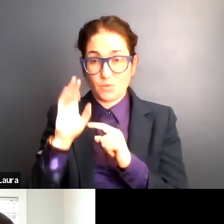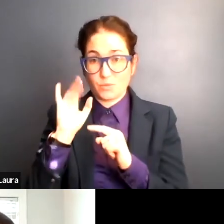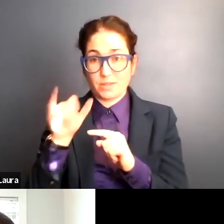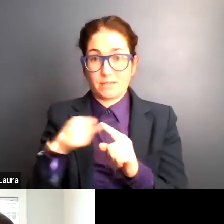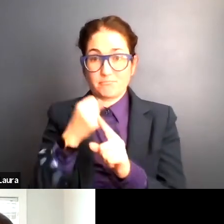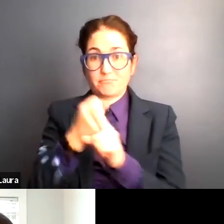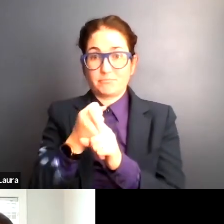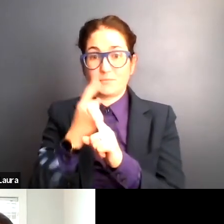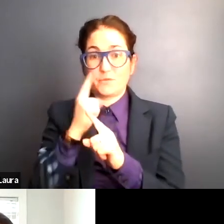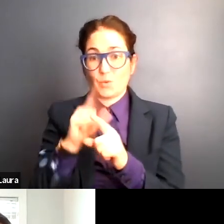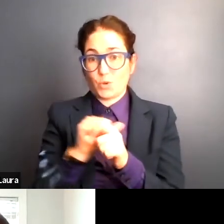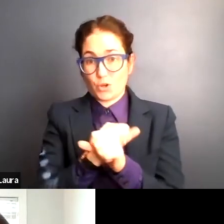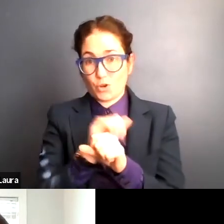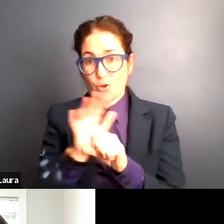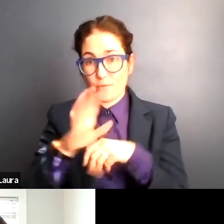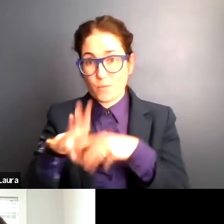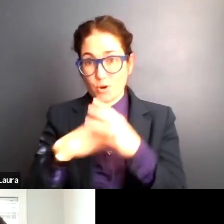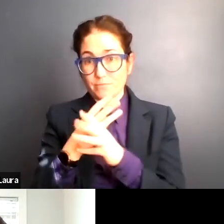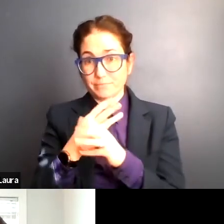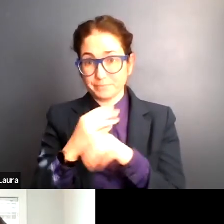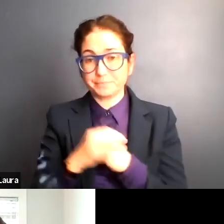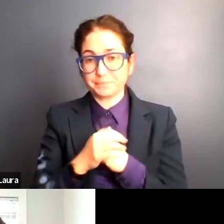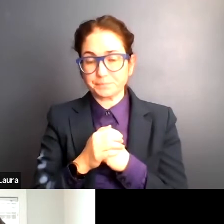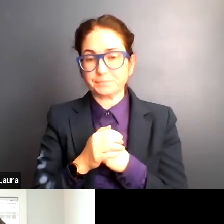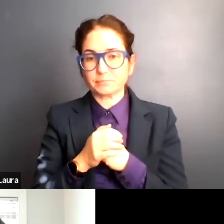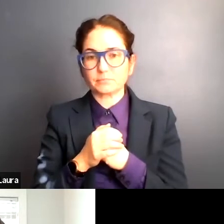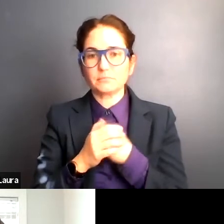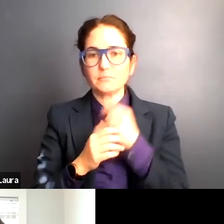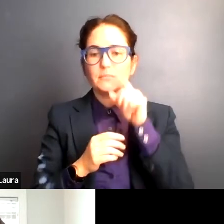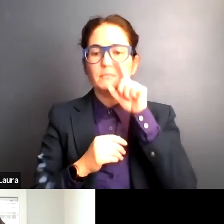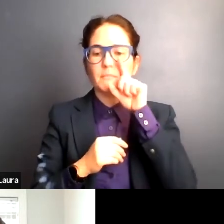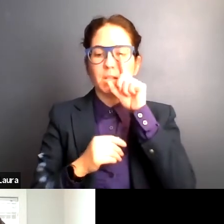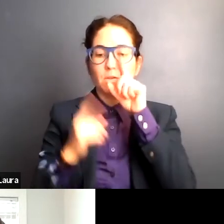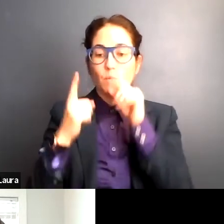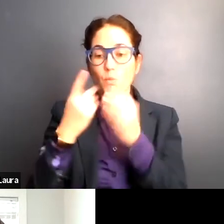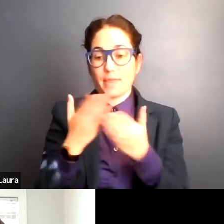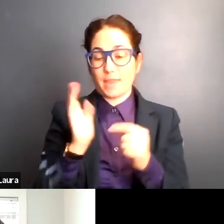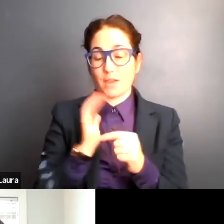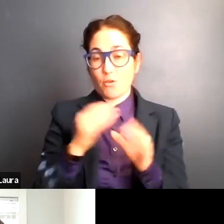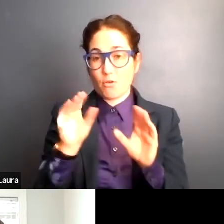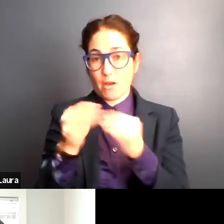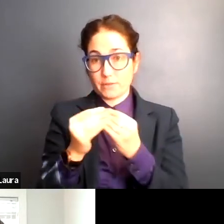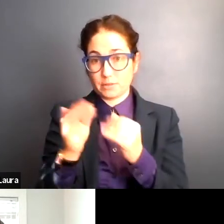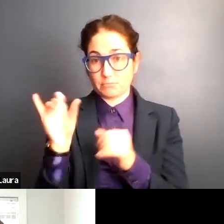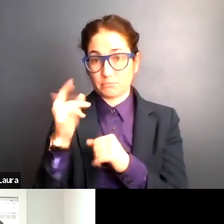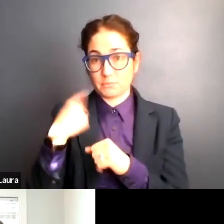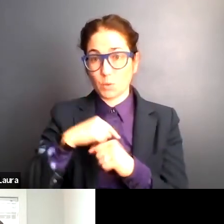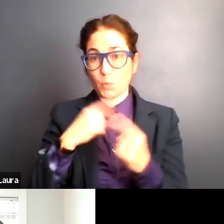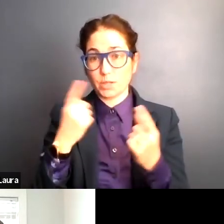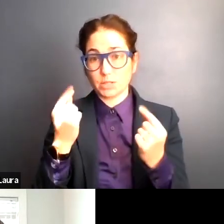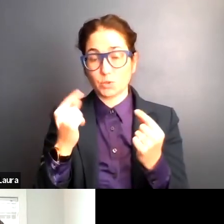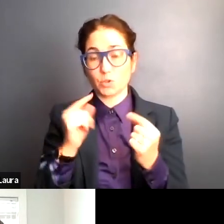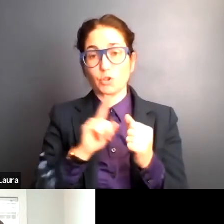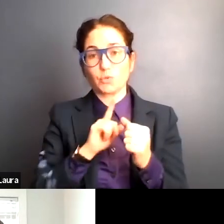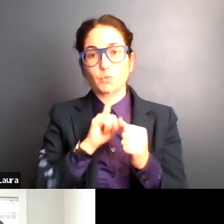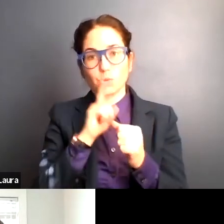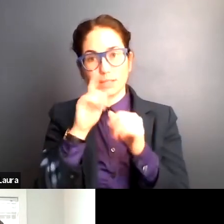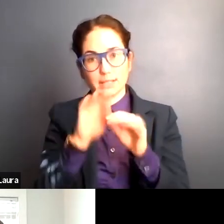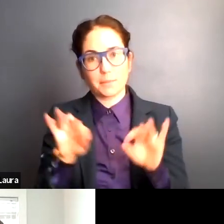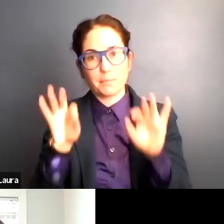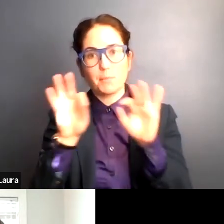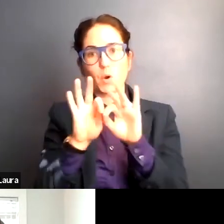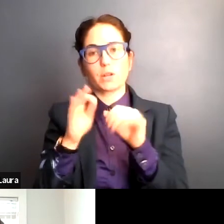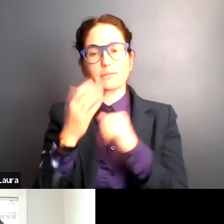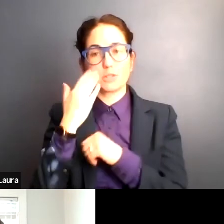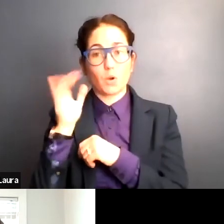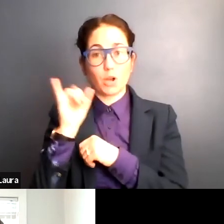world. So, um, one of the things that our, our office also does that is really important and has